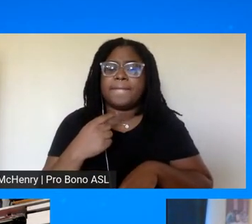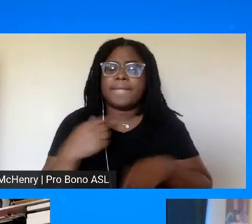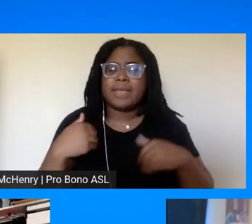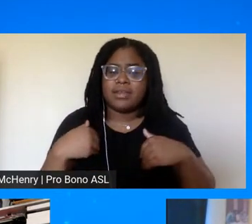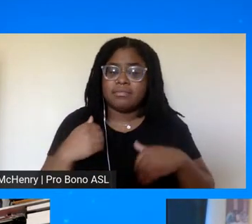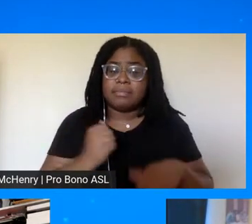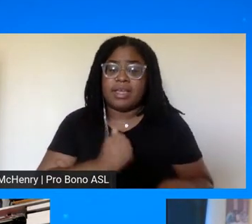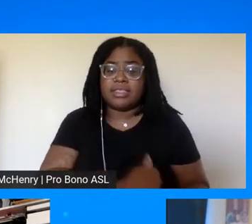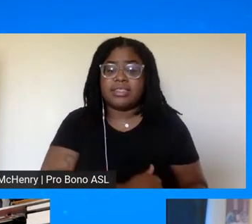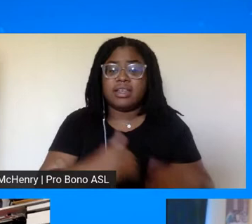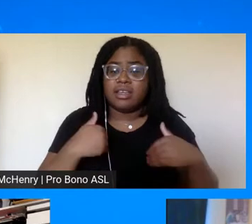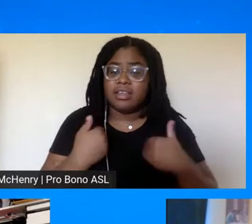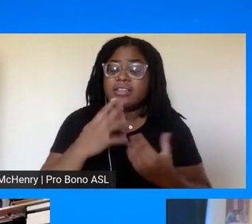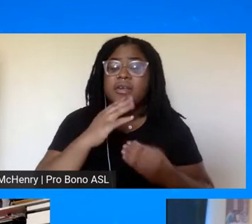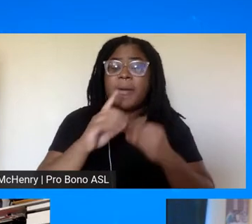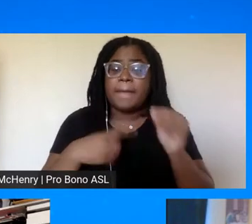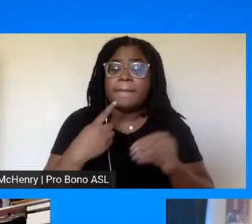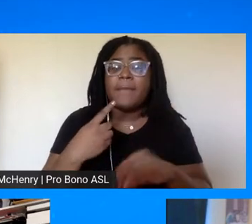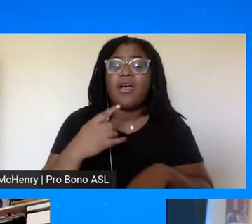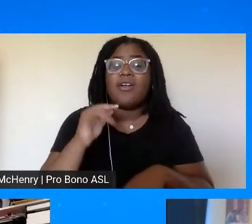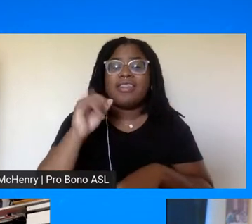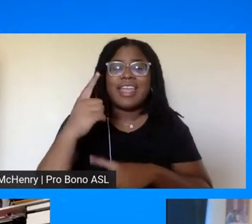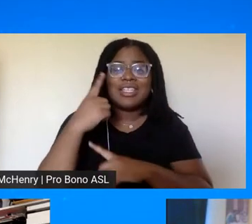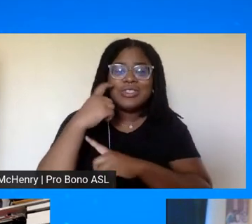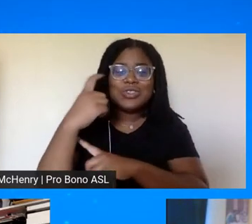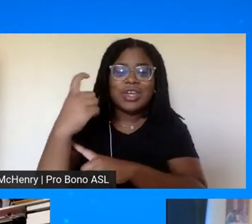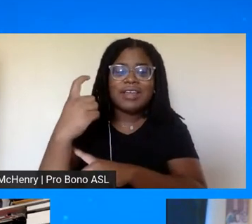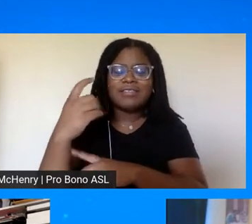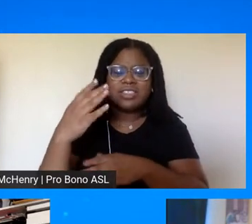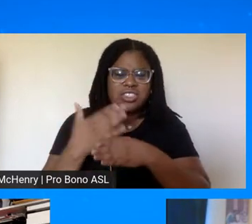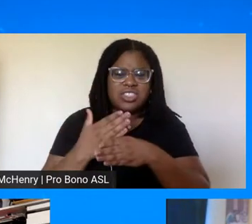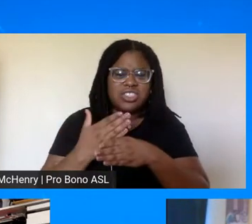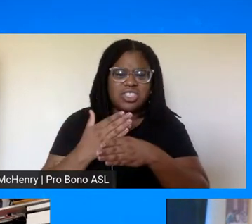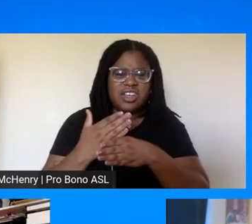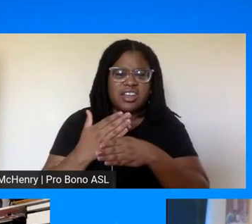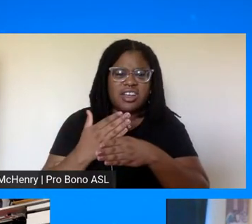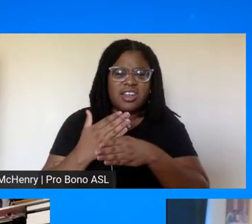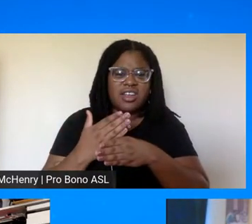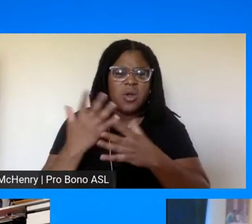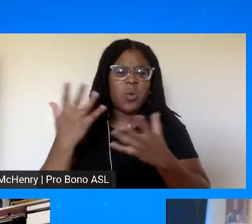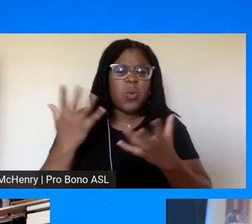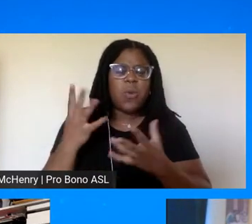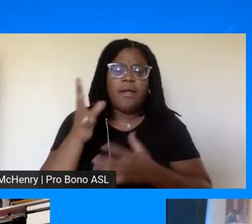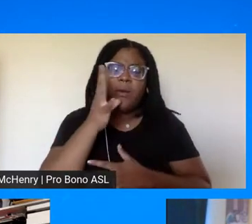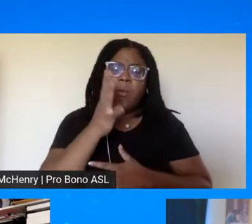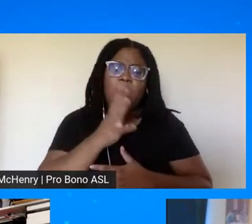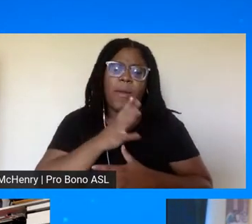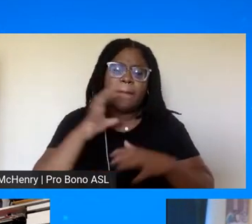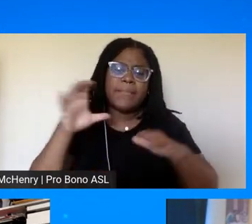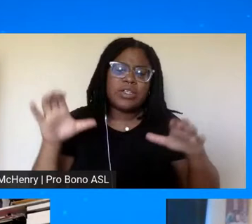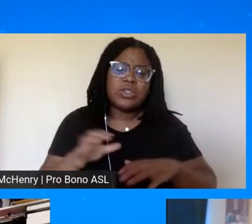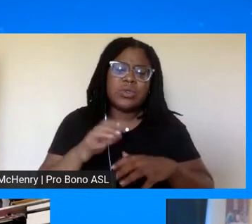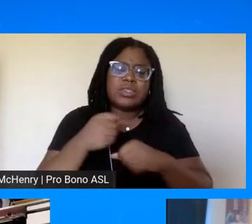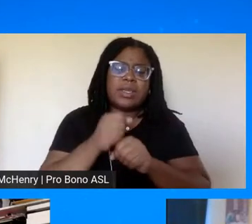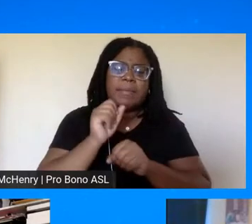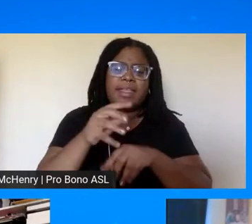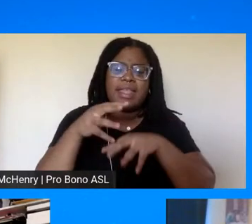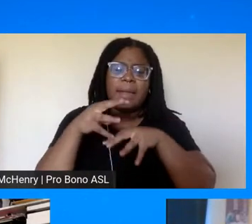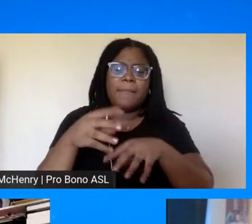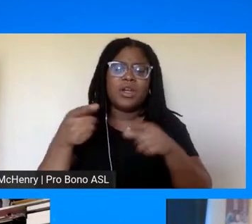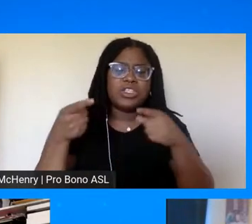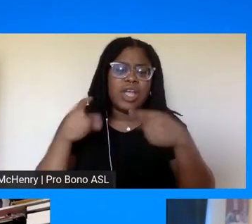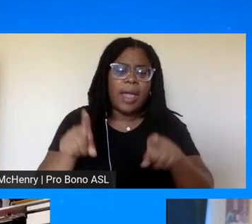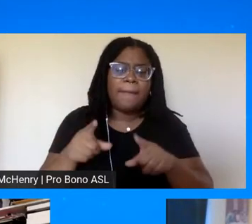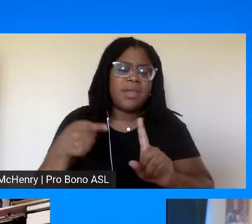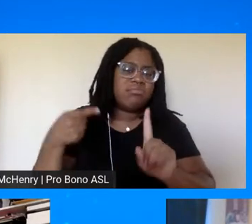jackson will say tell them about the dream mark can you share with us what women did to make this march happen and how critical they were